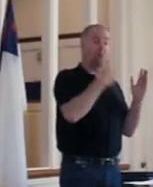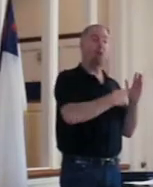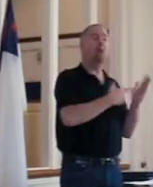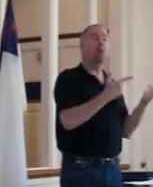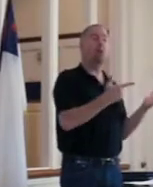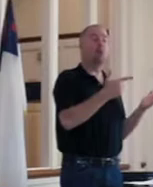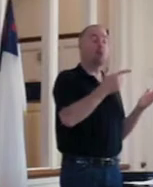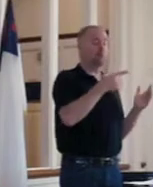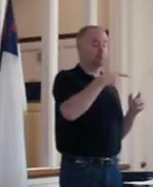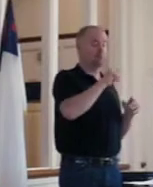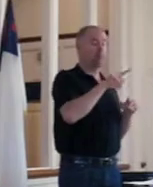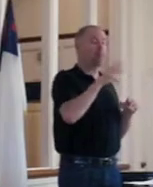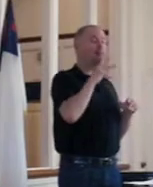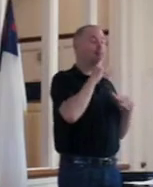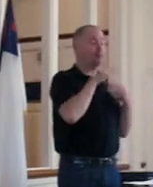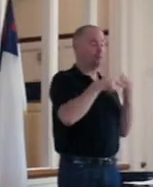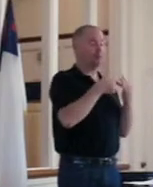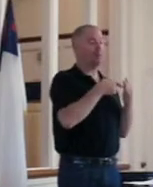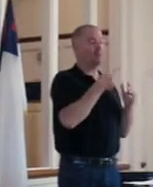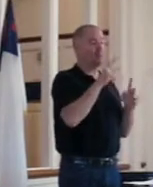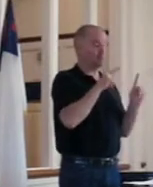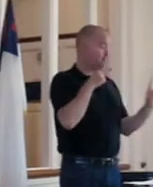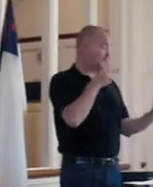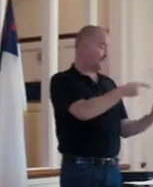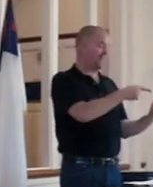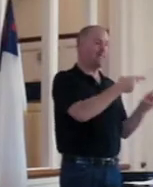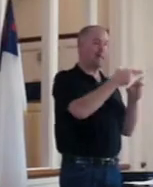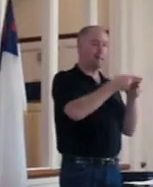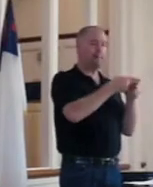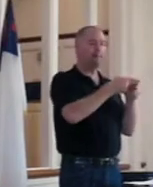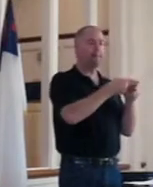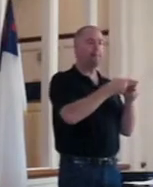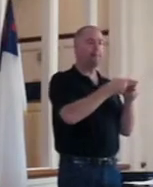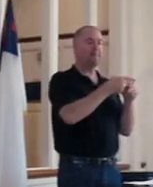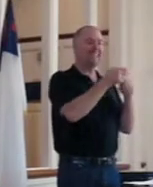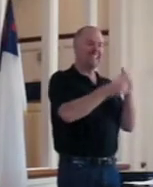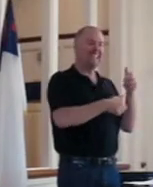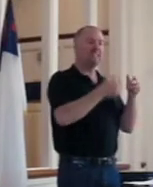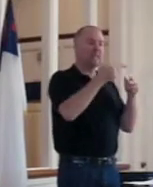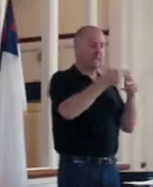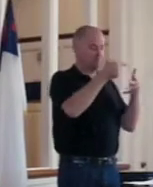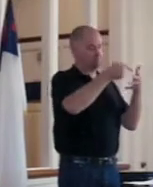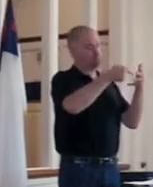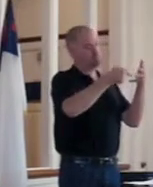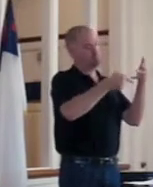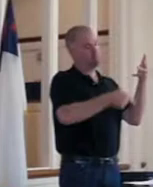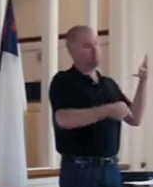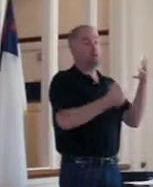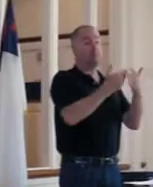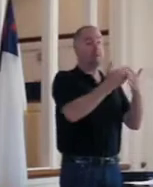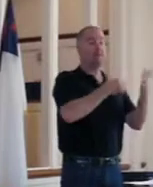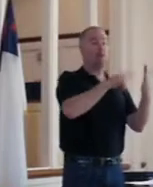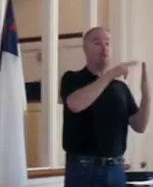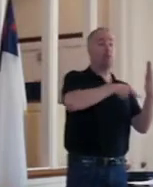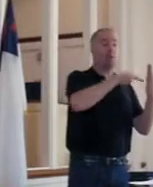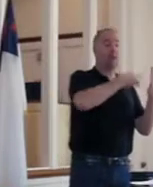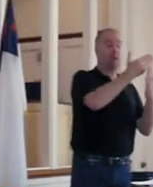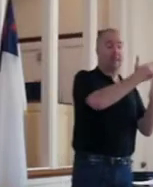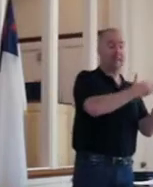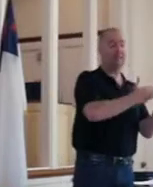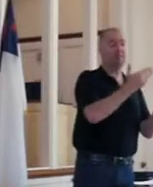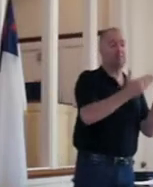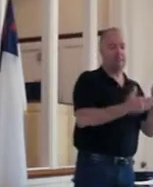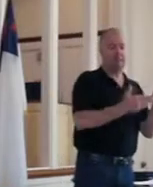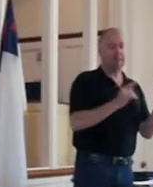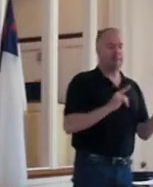refers to some people by name. And I'm going to read you those names before I read you the lesson in case I mess up